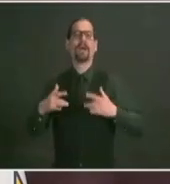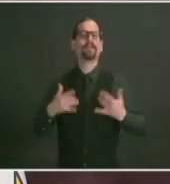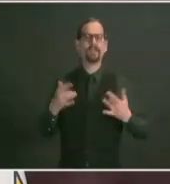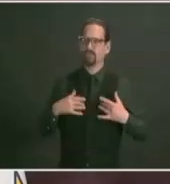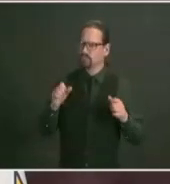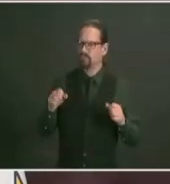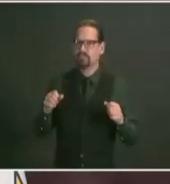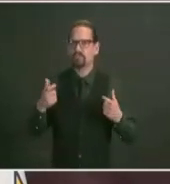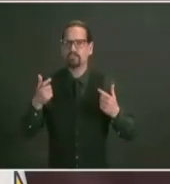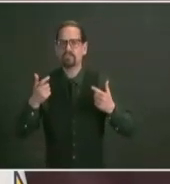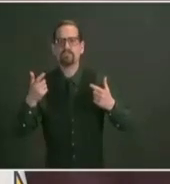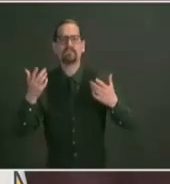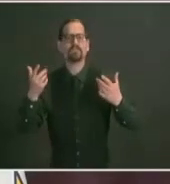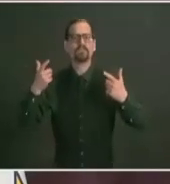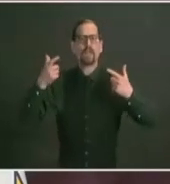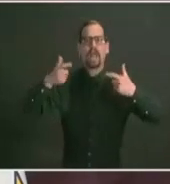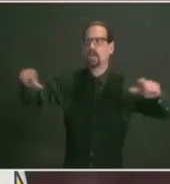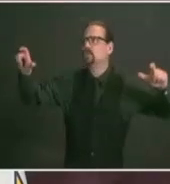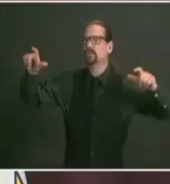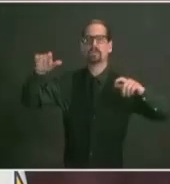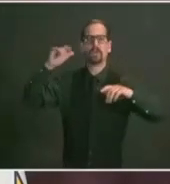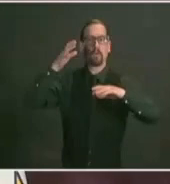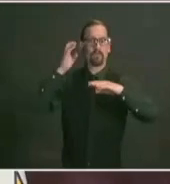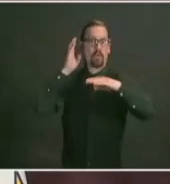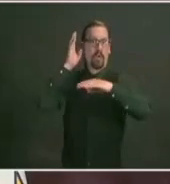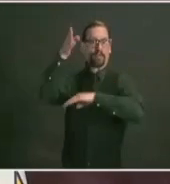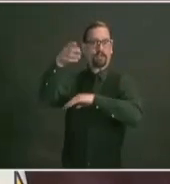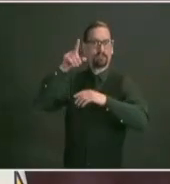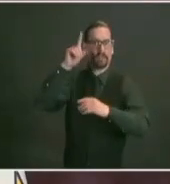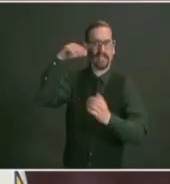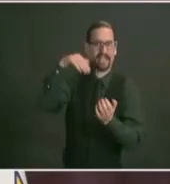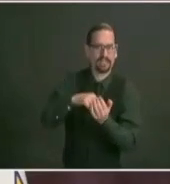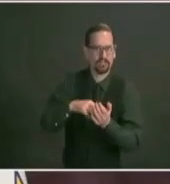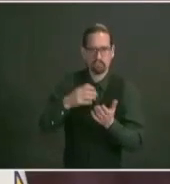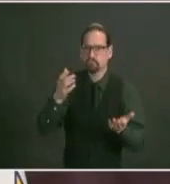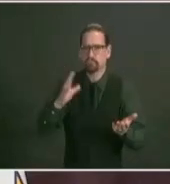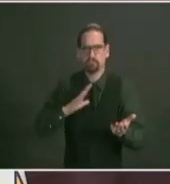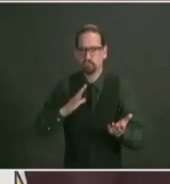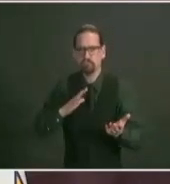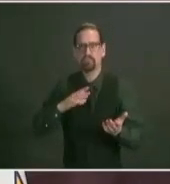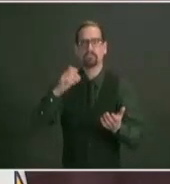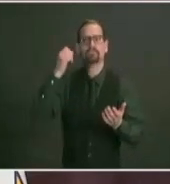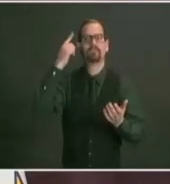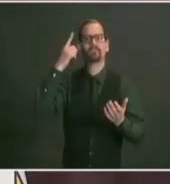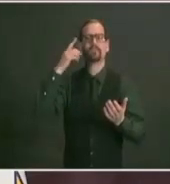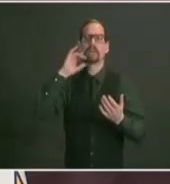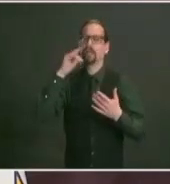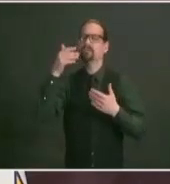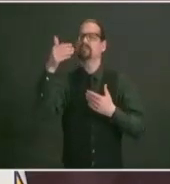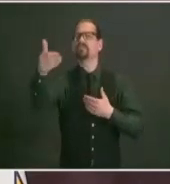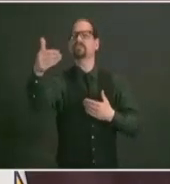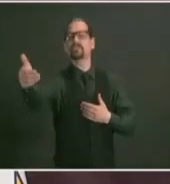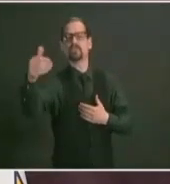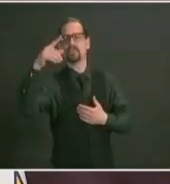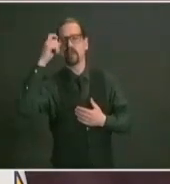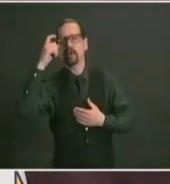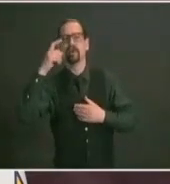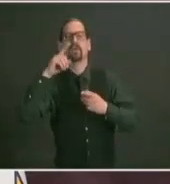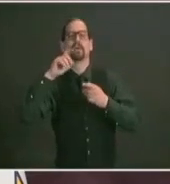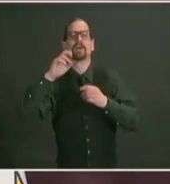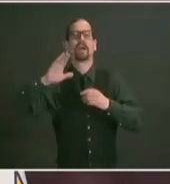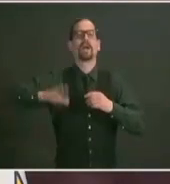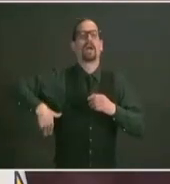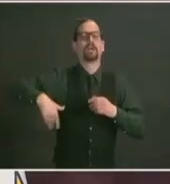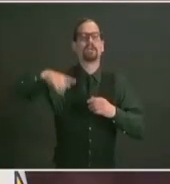000 and that want to look deeper into the summer and indeed into the fall and understand what the possibilities are so